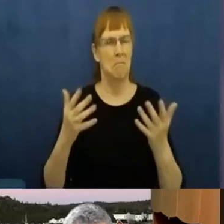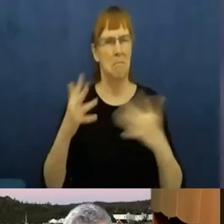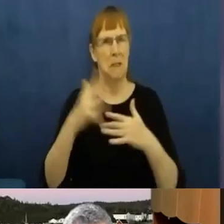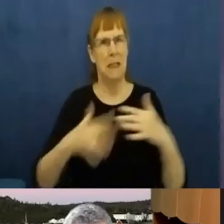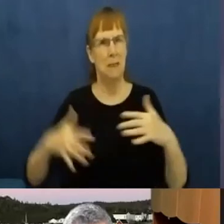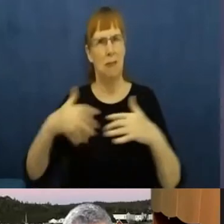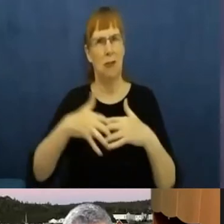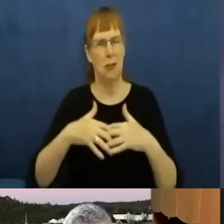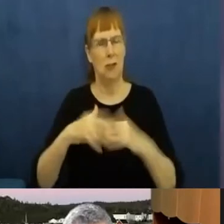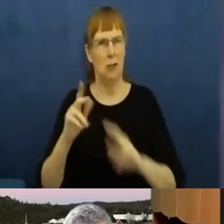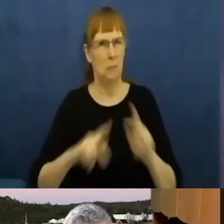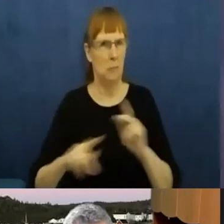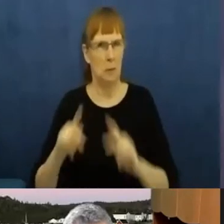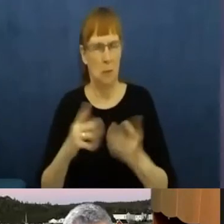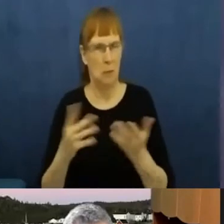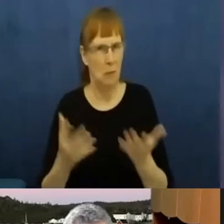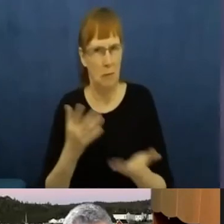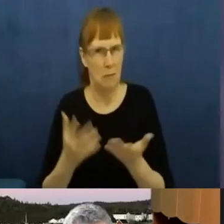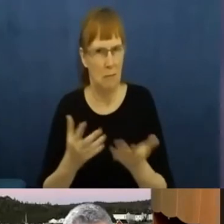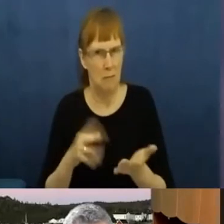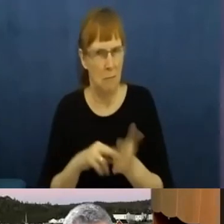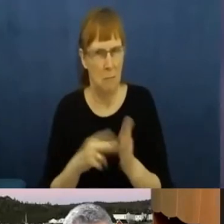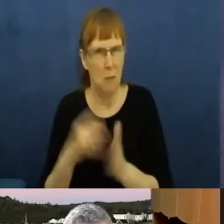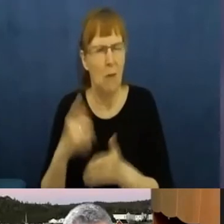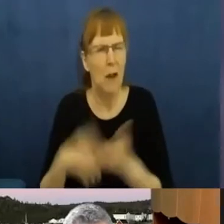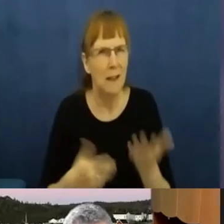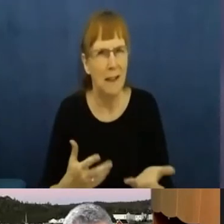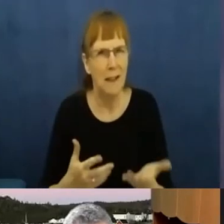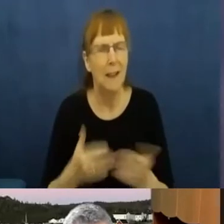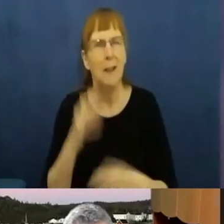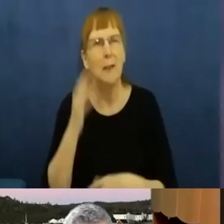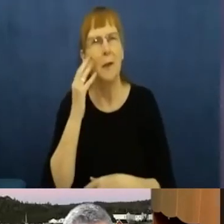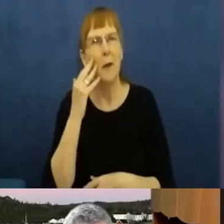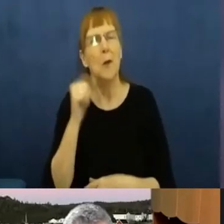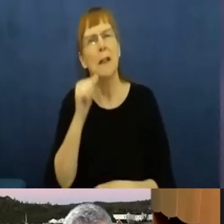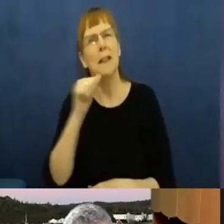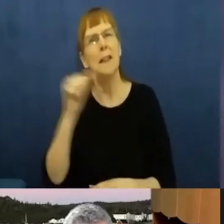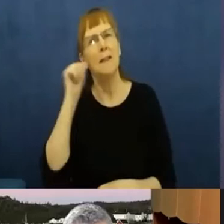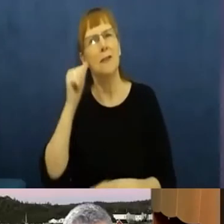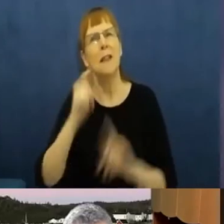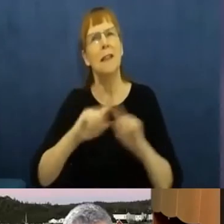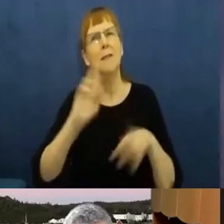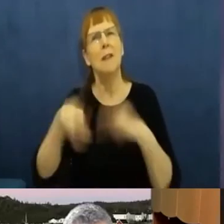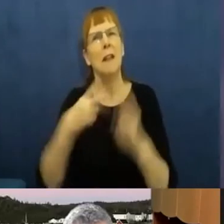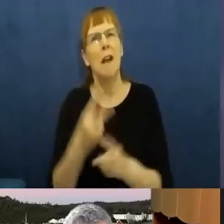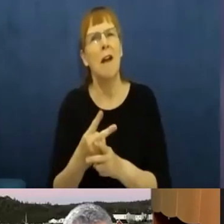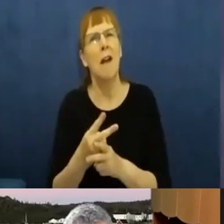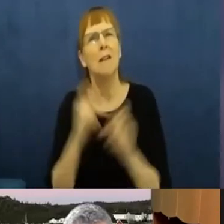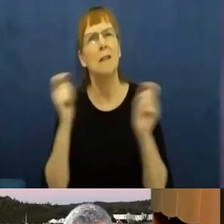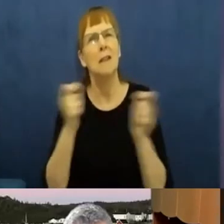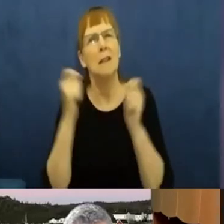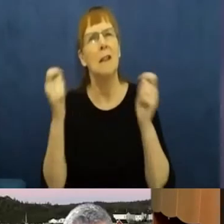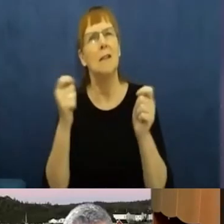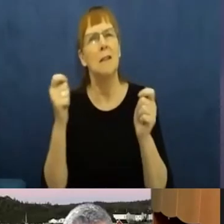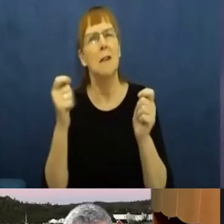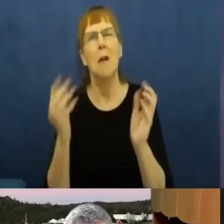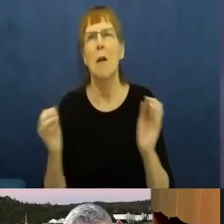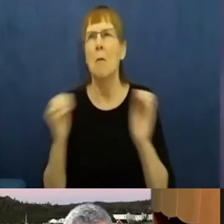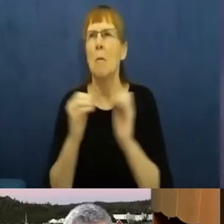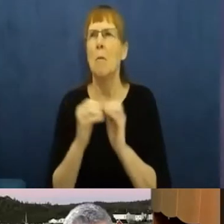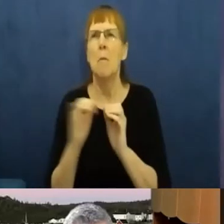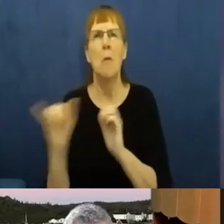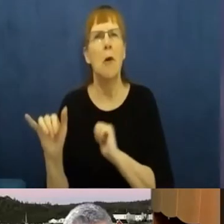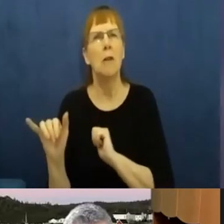almost seemed like yesterday's different kind of celebration was much more in line with how Indigenous